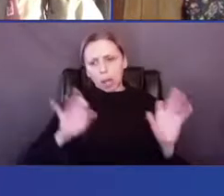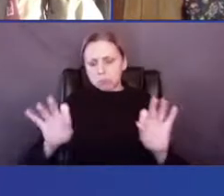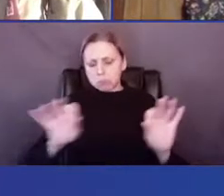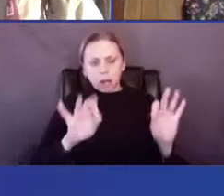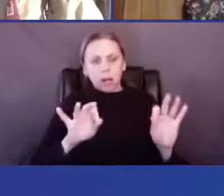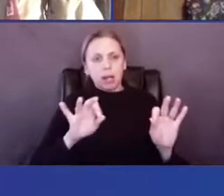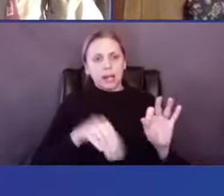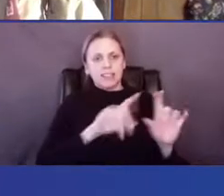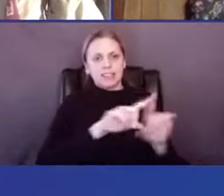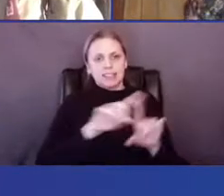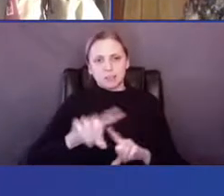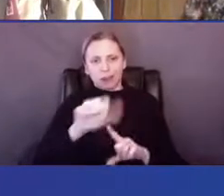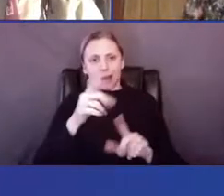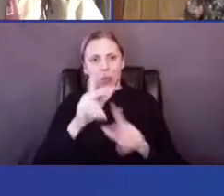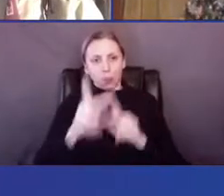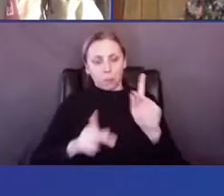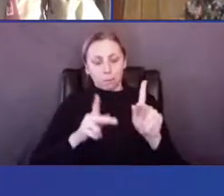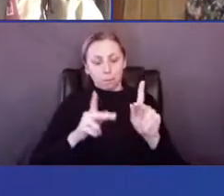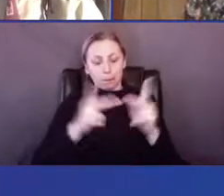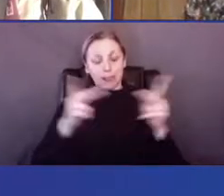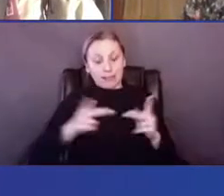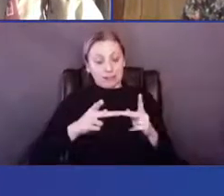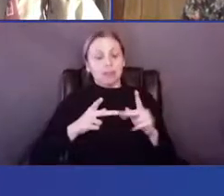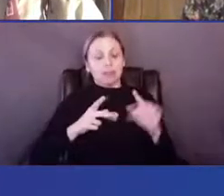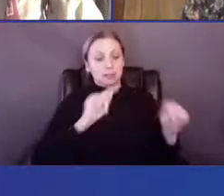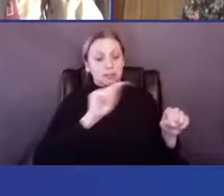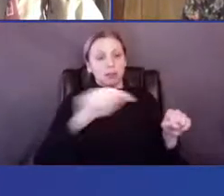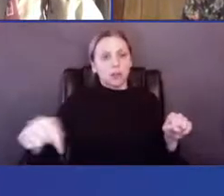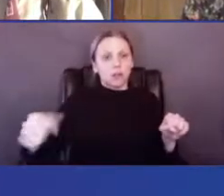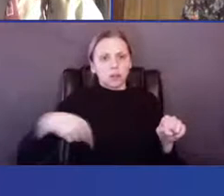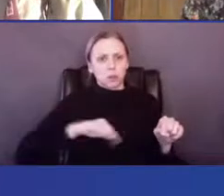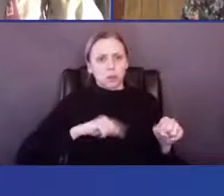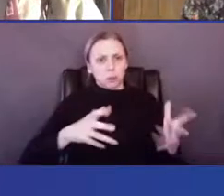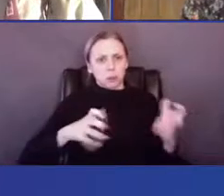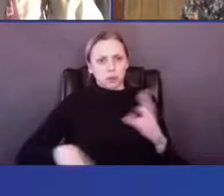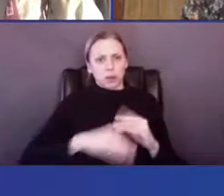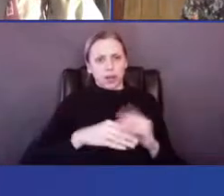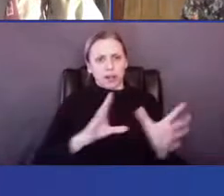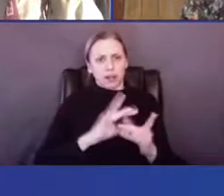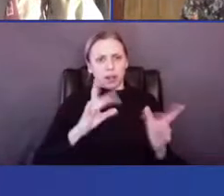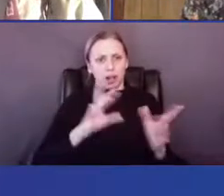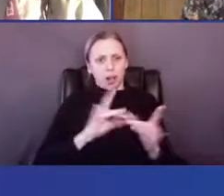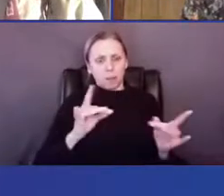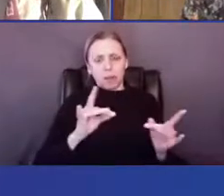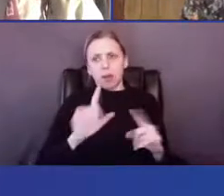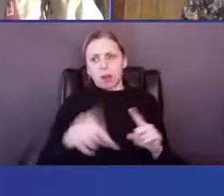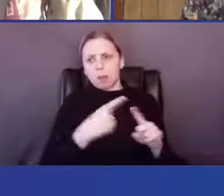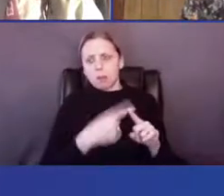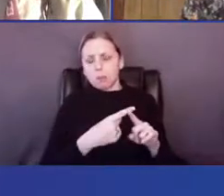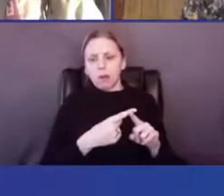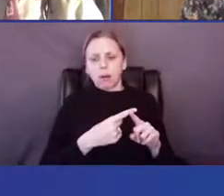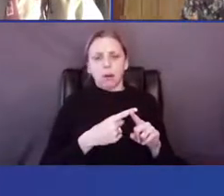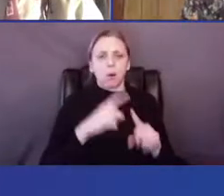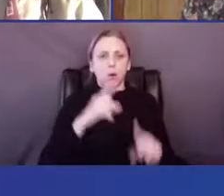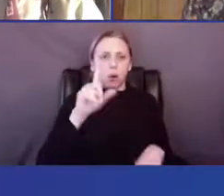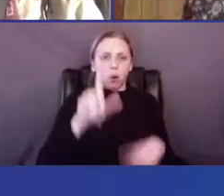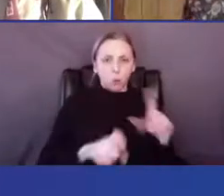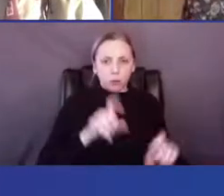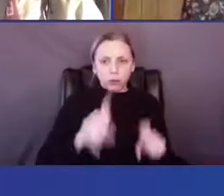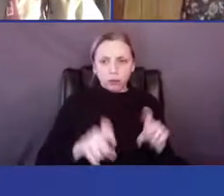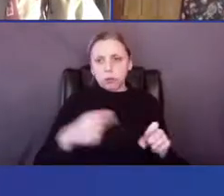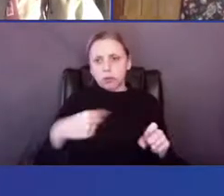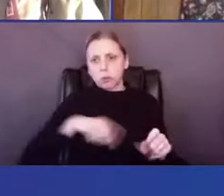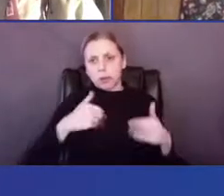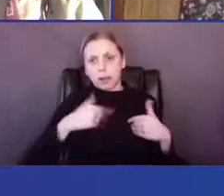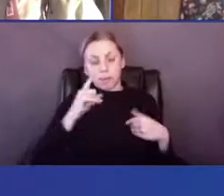elsewhere, right? So do we have anything else to say about the sort of, um, questions that we get in the